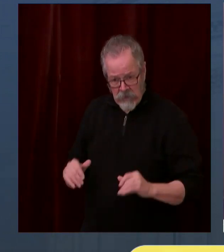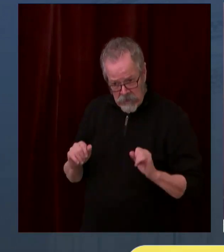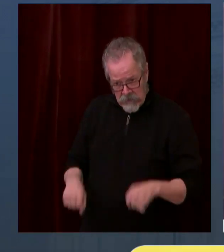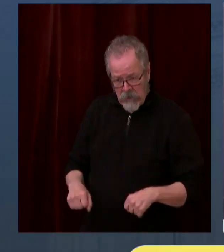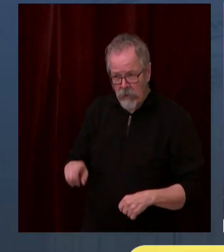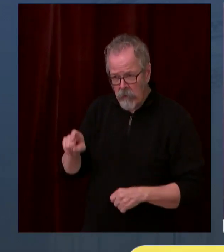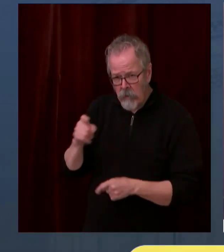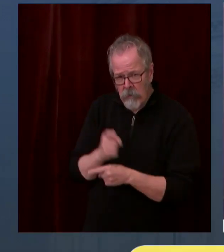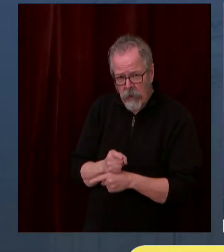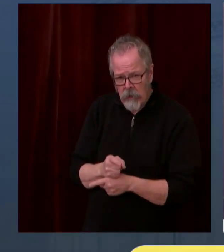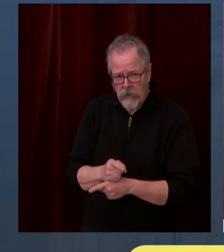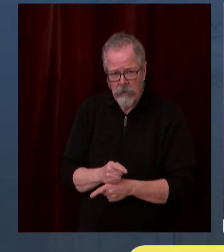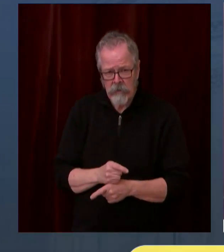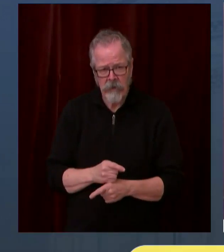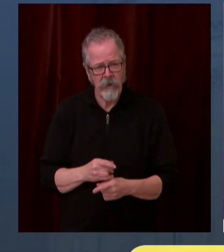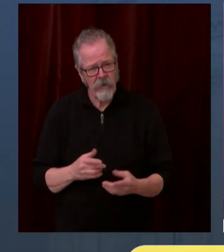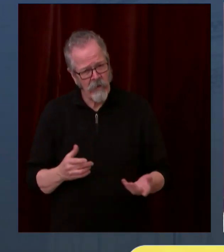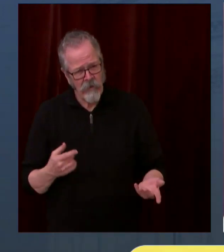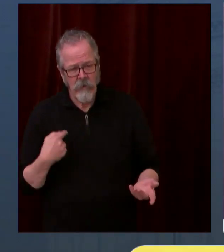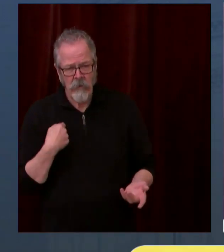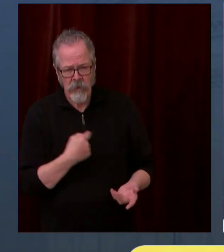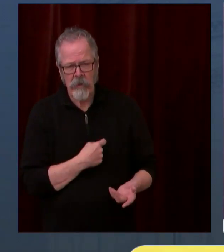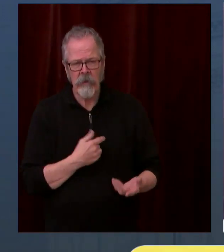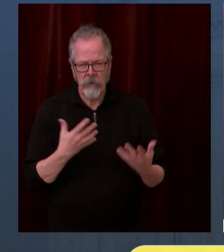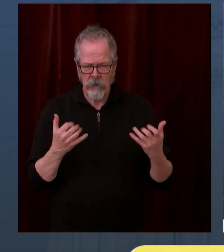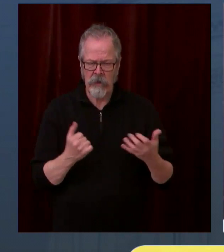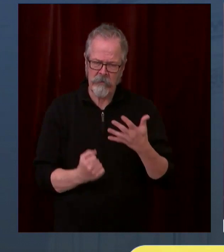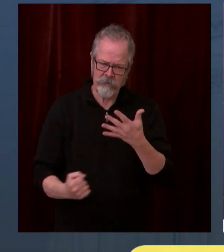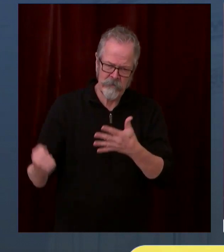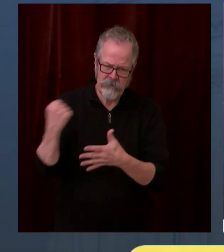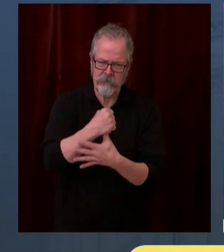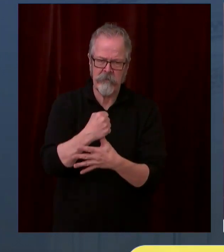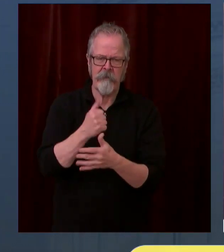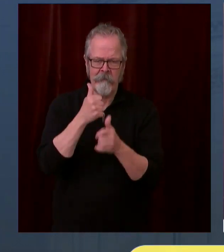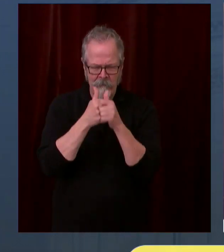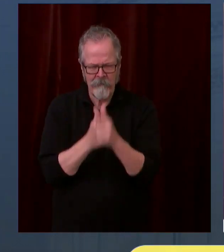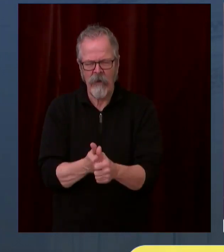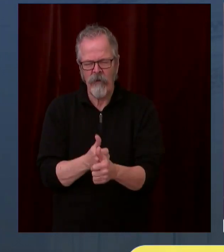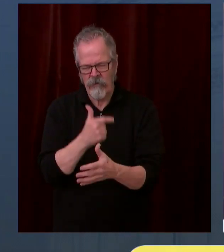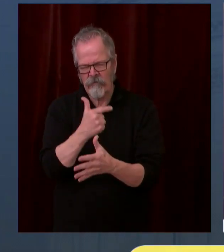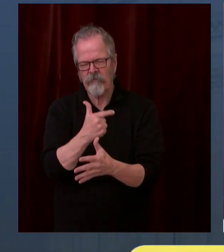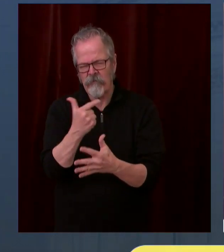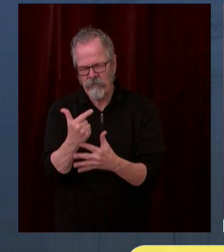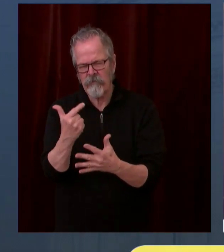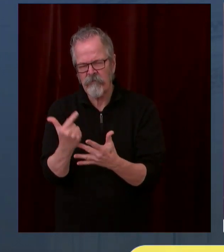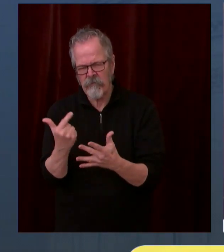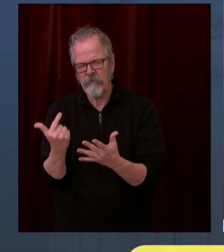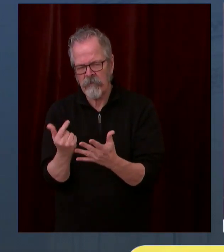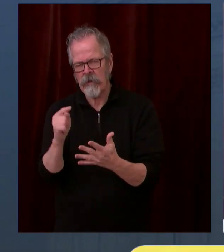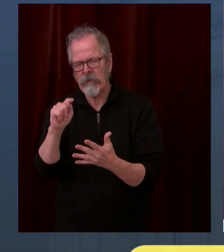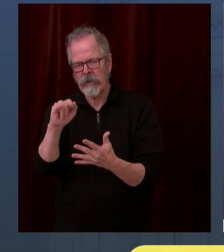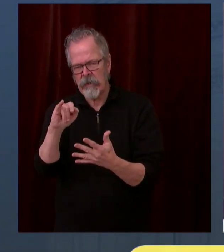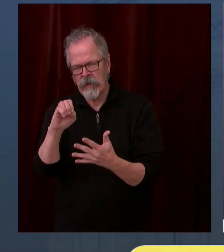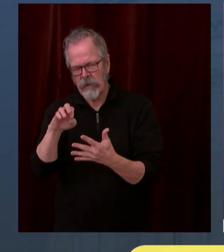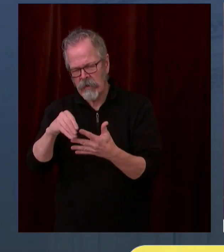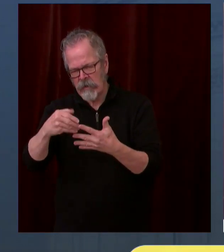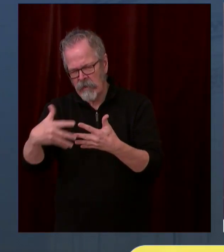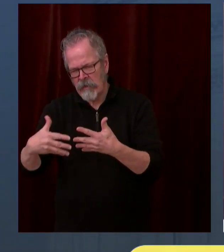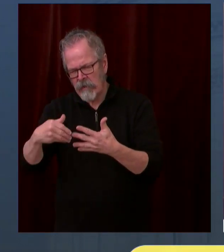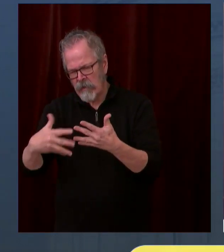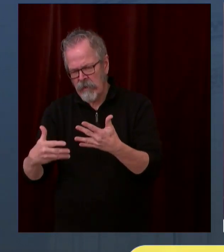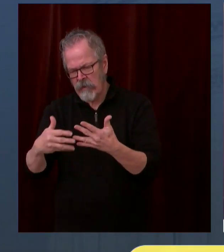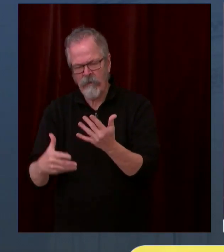we get 1B1 started, and as we move forward, we continue to monitor what is the best approach moving forward as we